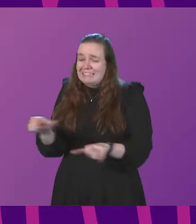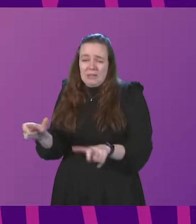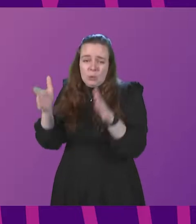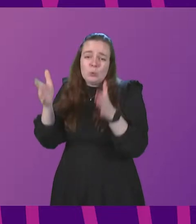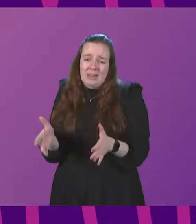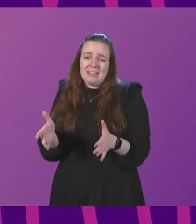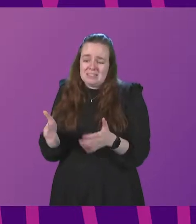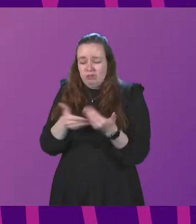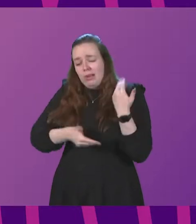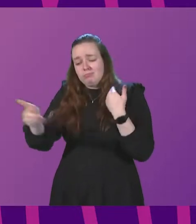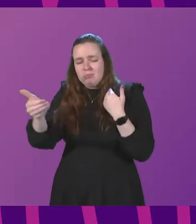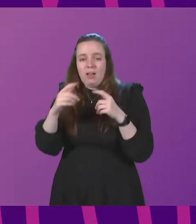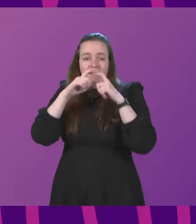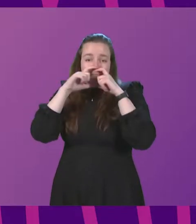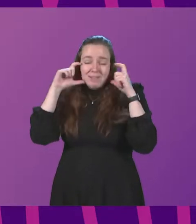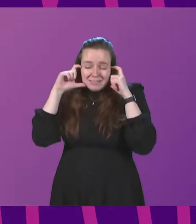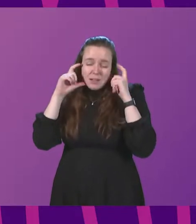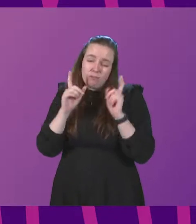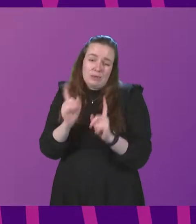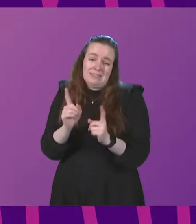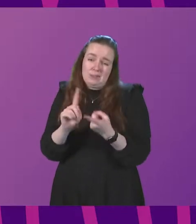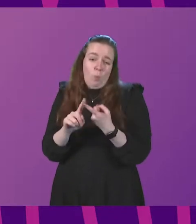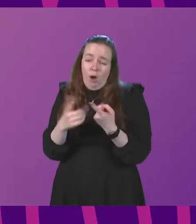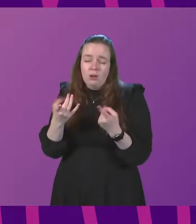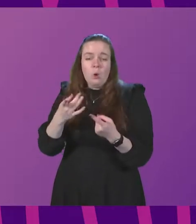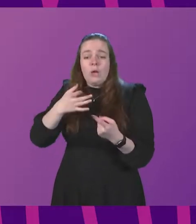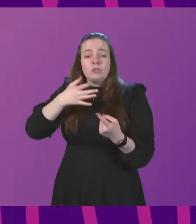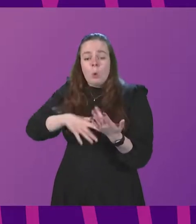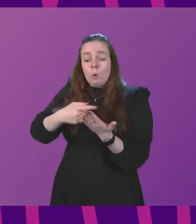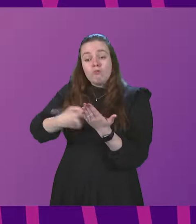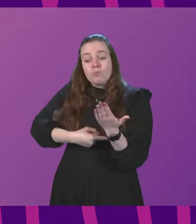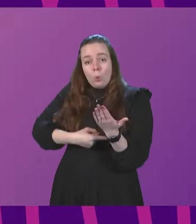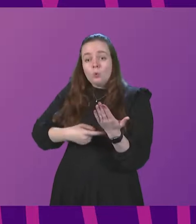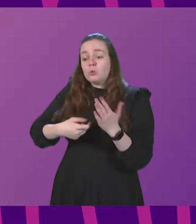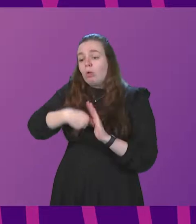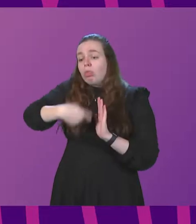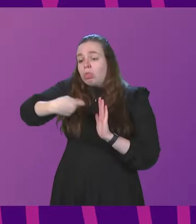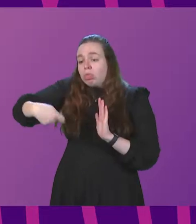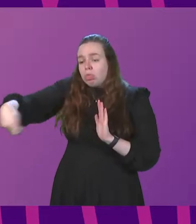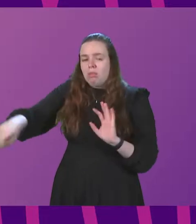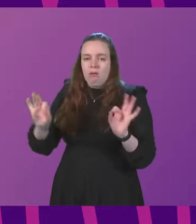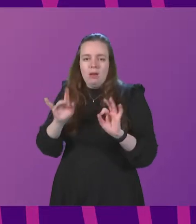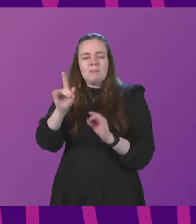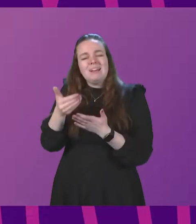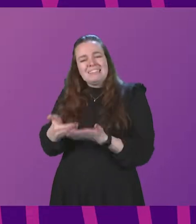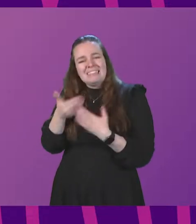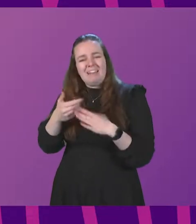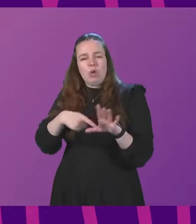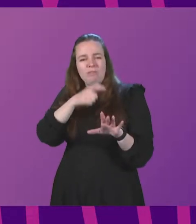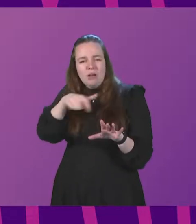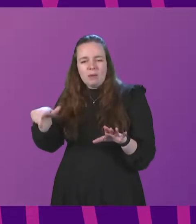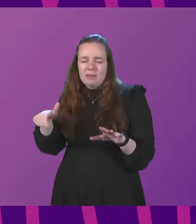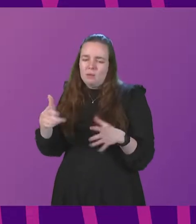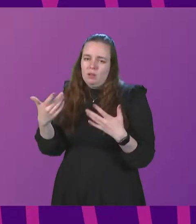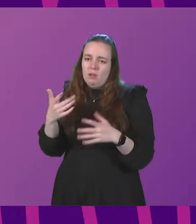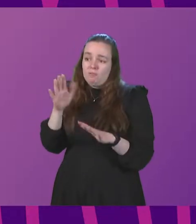in the future, face coverings being one of those. We do not want any of these measures to be in place for as long as possible, but the safety of young people, certainly from